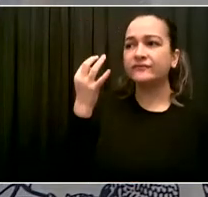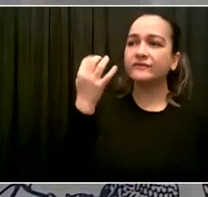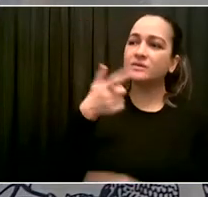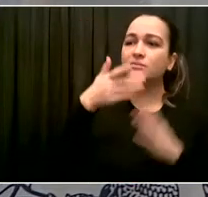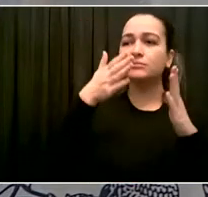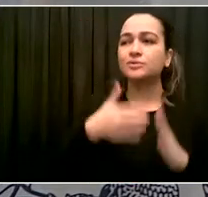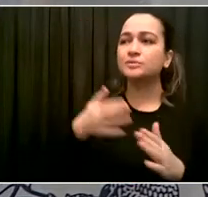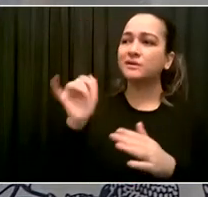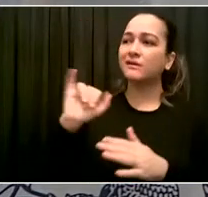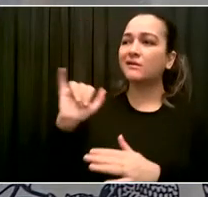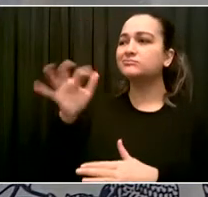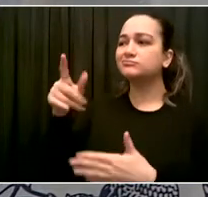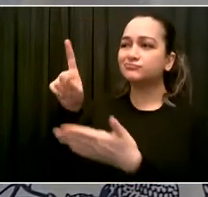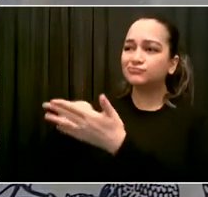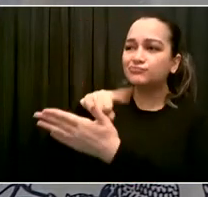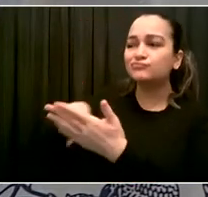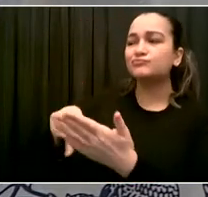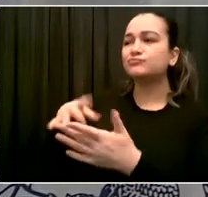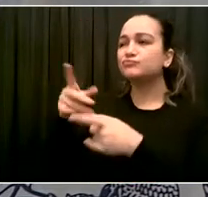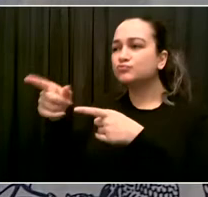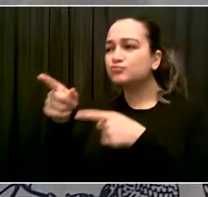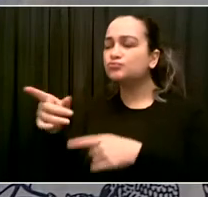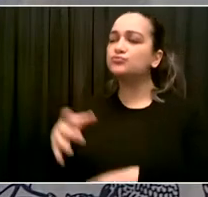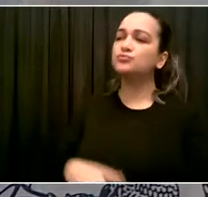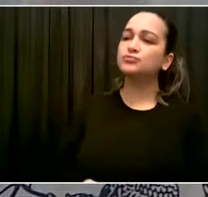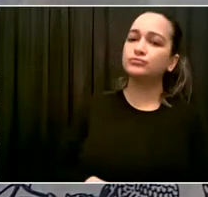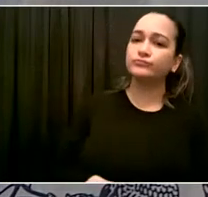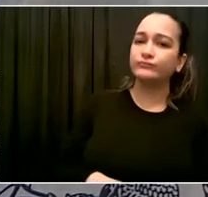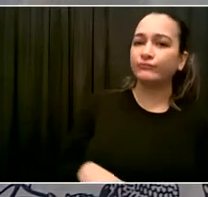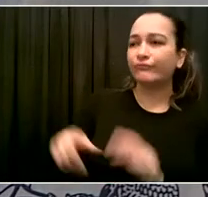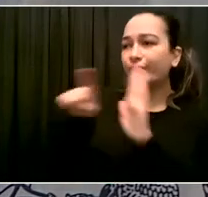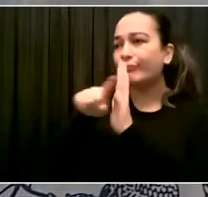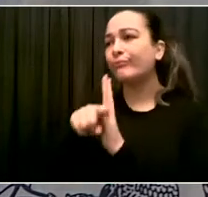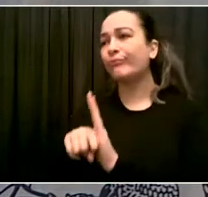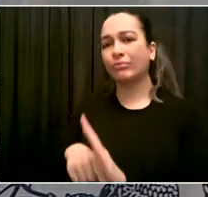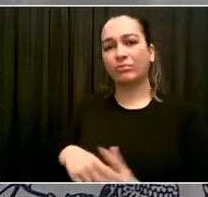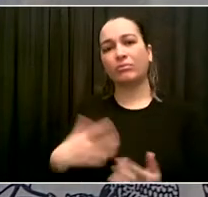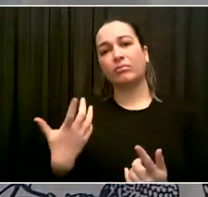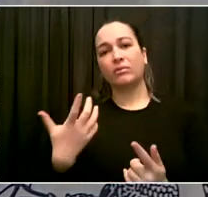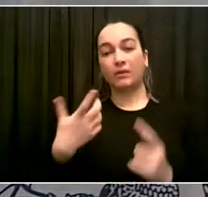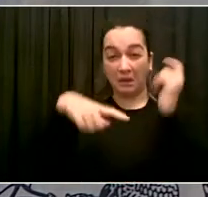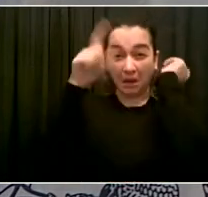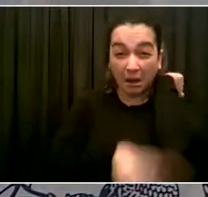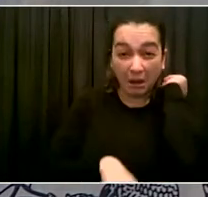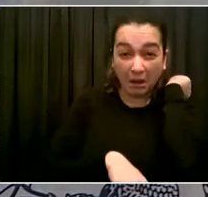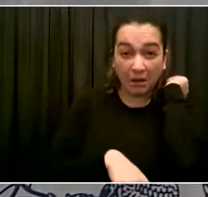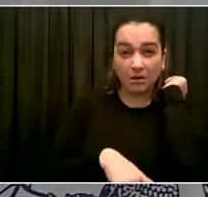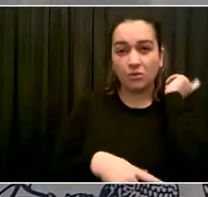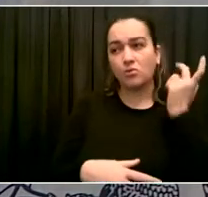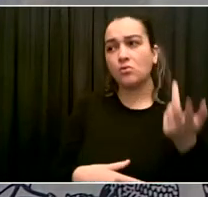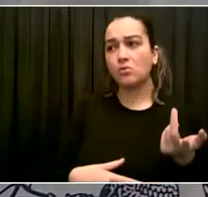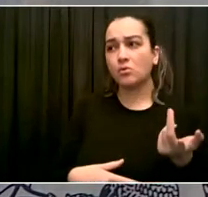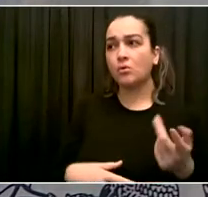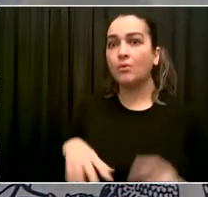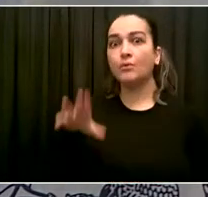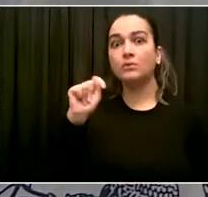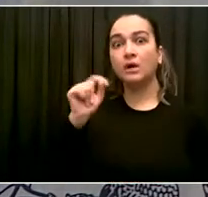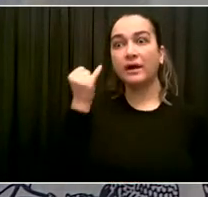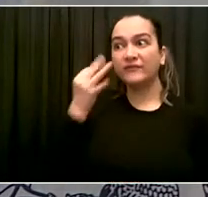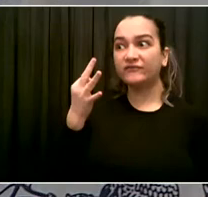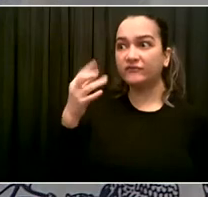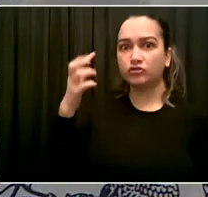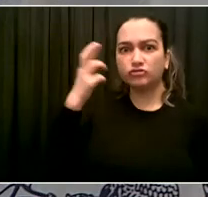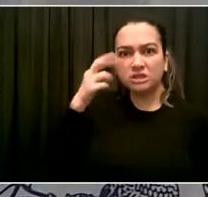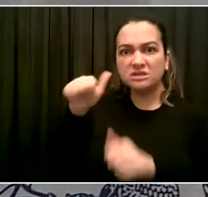One of the things officers are trained to do is to give warnings. If someone has done something wrong but not rising to a